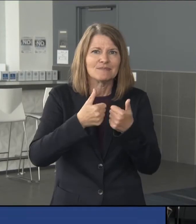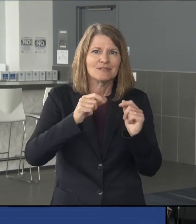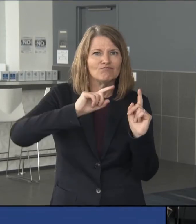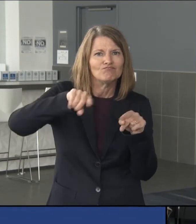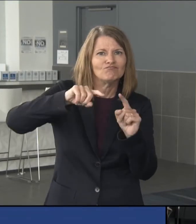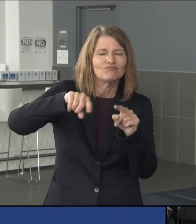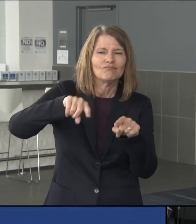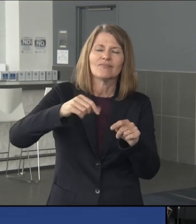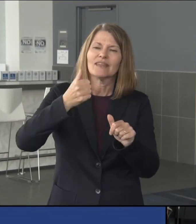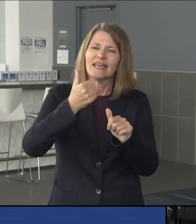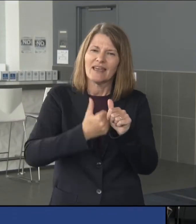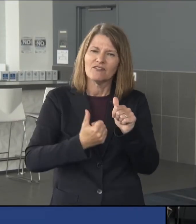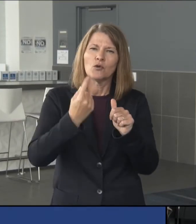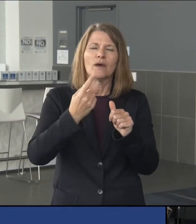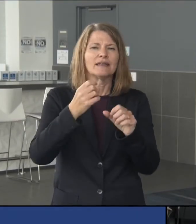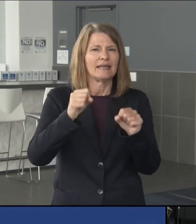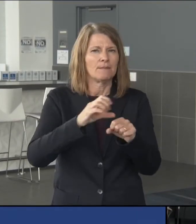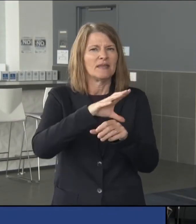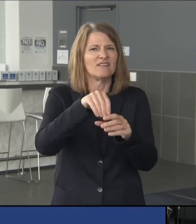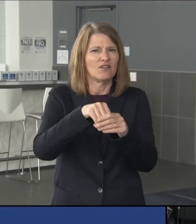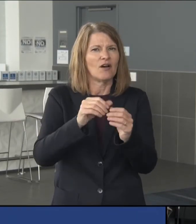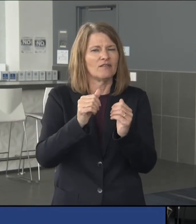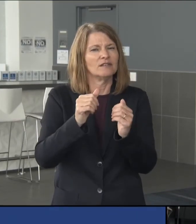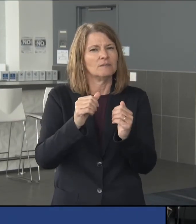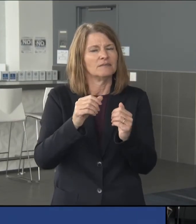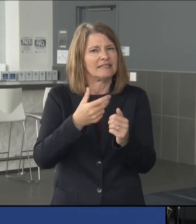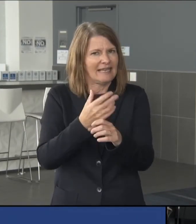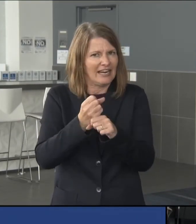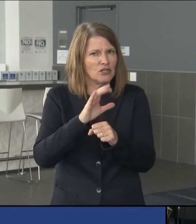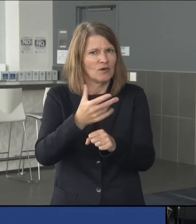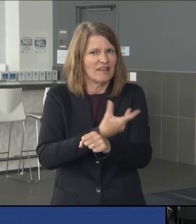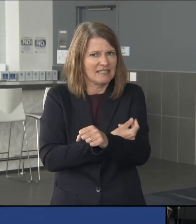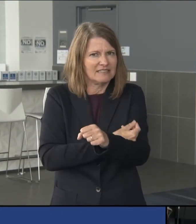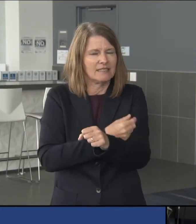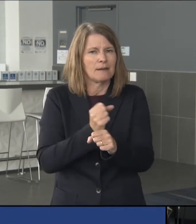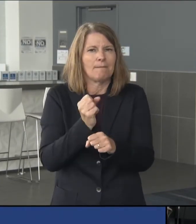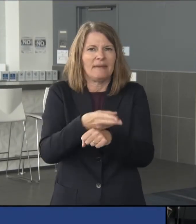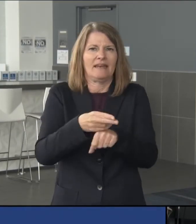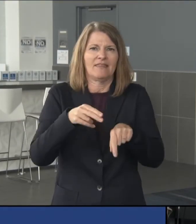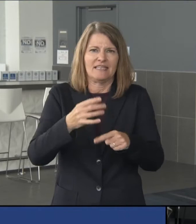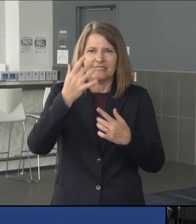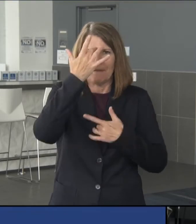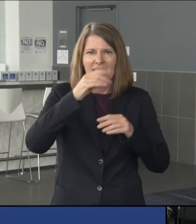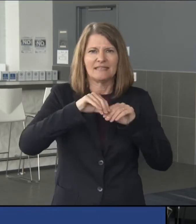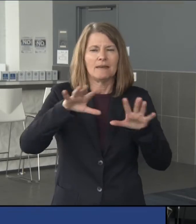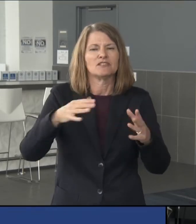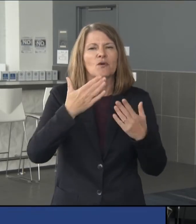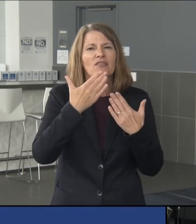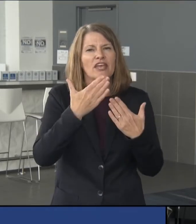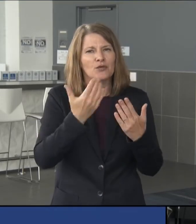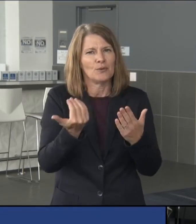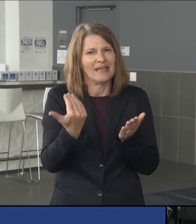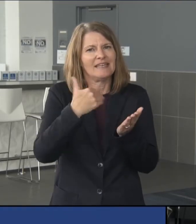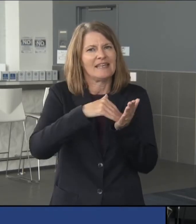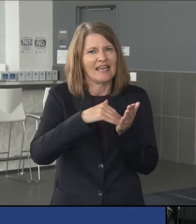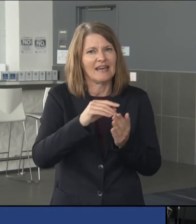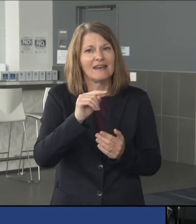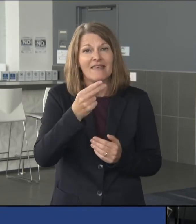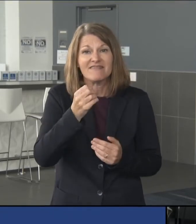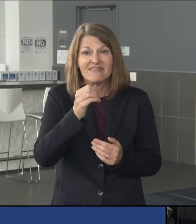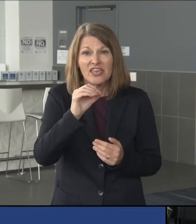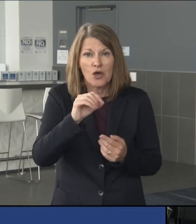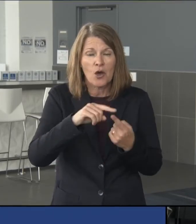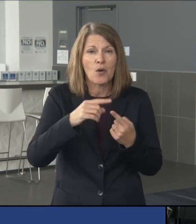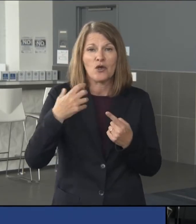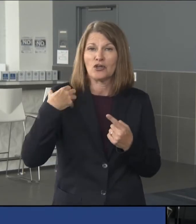that each of us can play a part in overcoming this pandemic. So thank you very much. Thanks again, Dr. Farron. Thanks again, Theo. Thanks again,